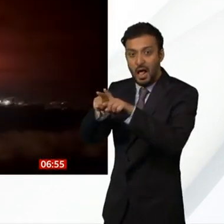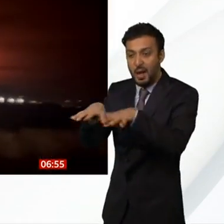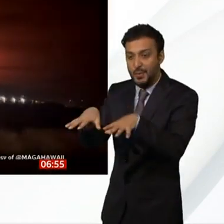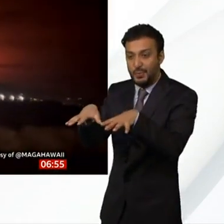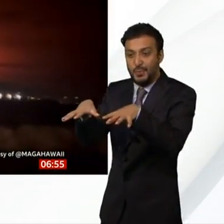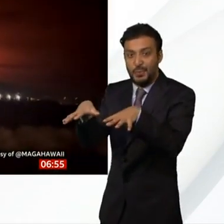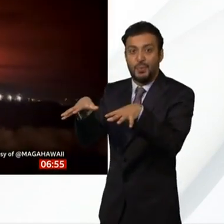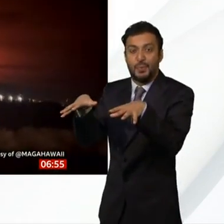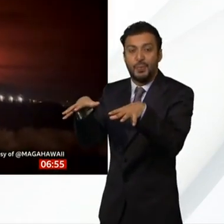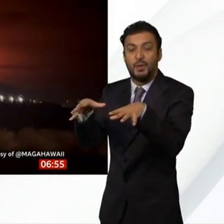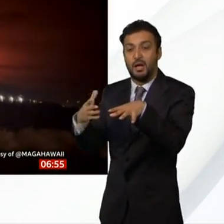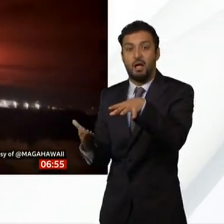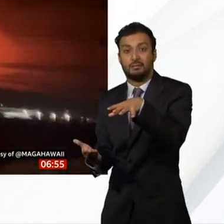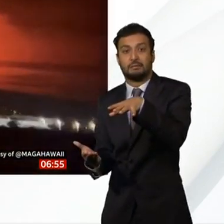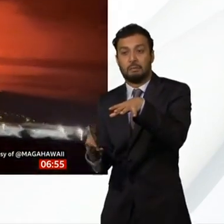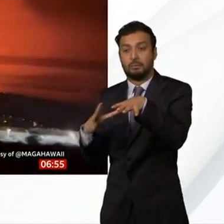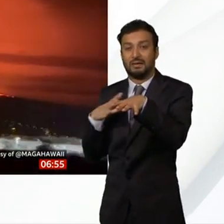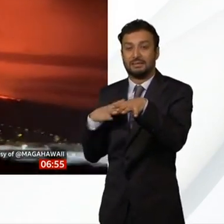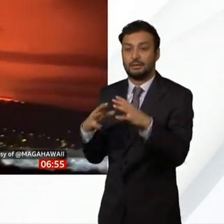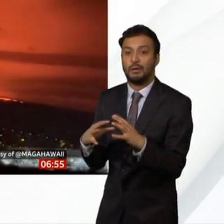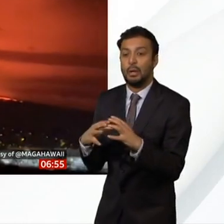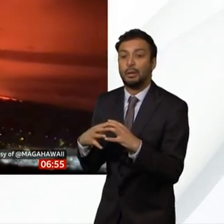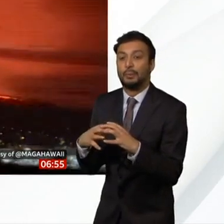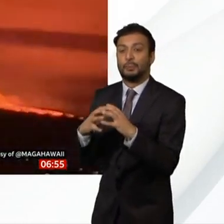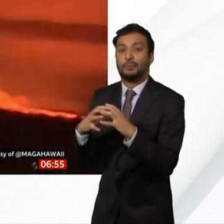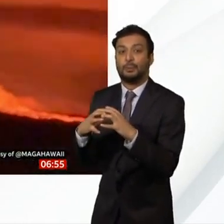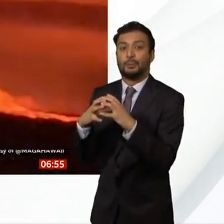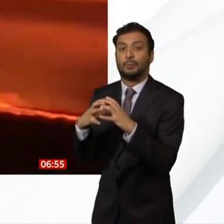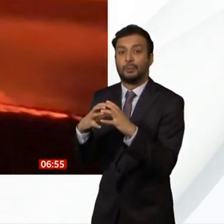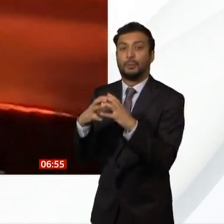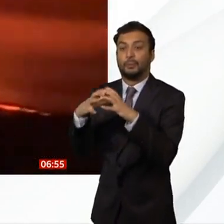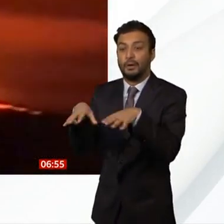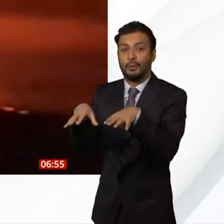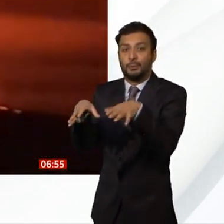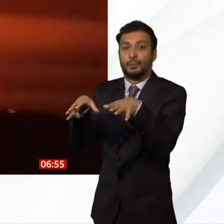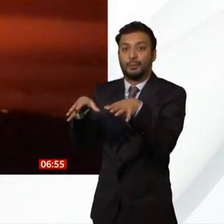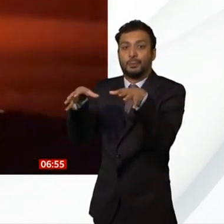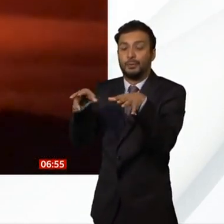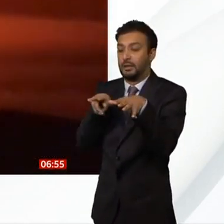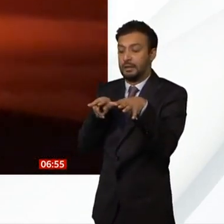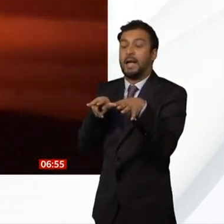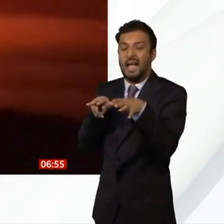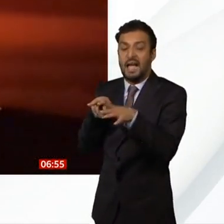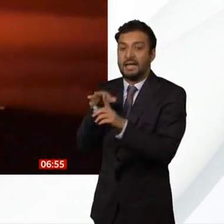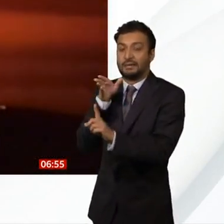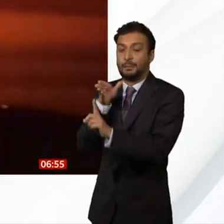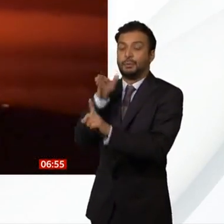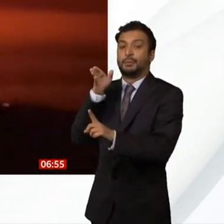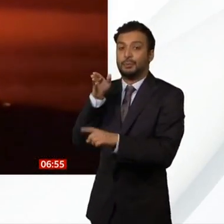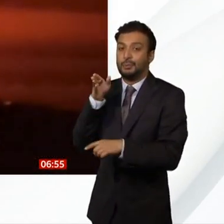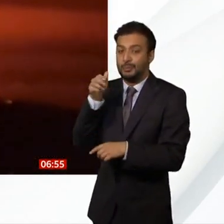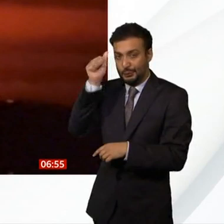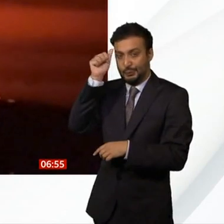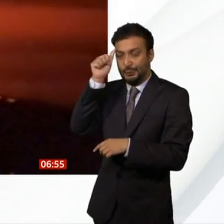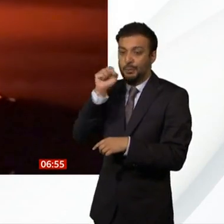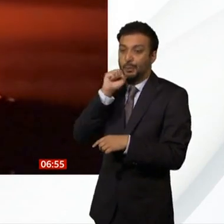us that the magma has been moving around, maybe getting ready to erupt. So it wasn't unexpected. We didn't know exactly